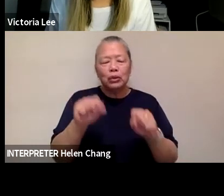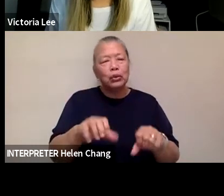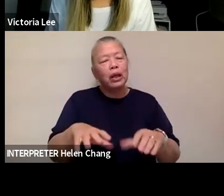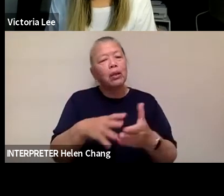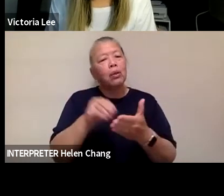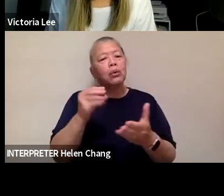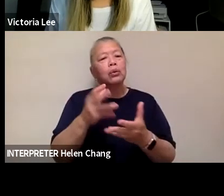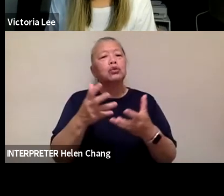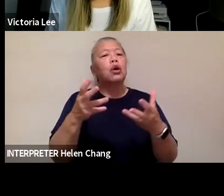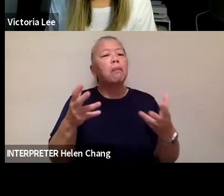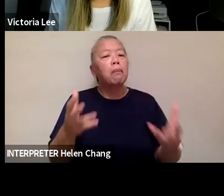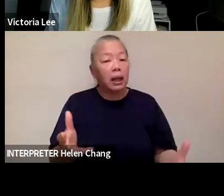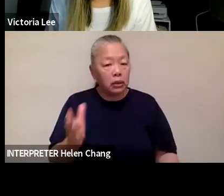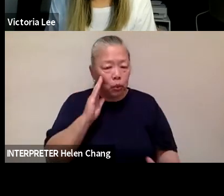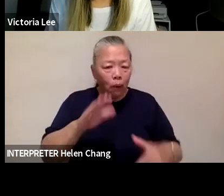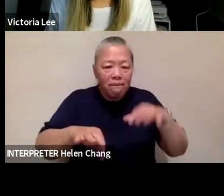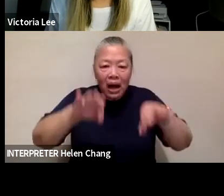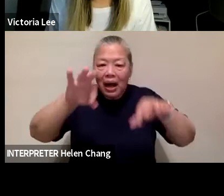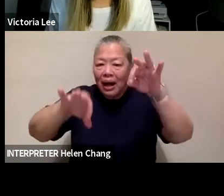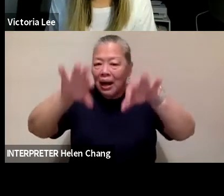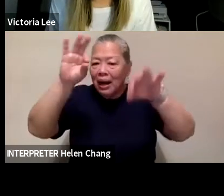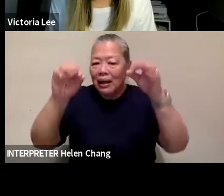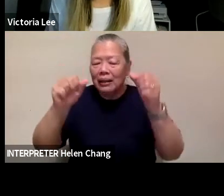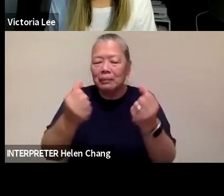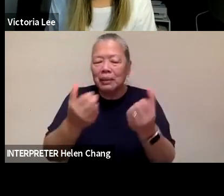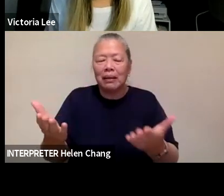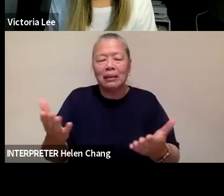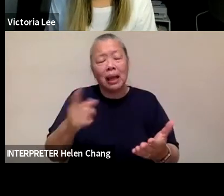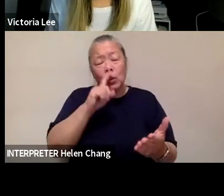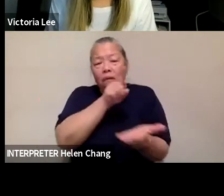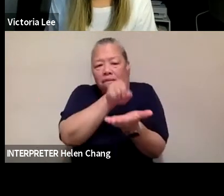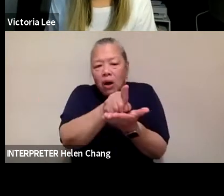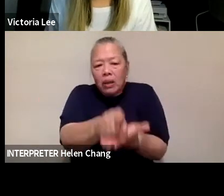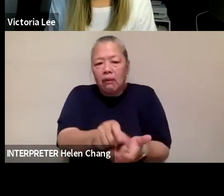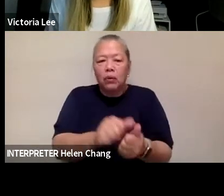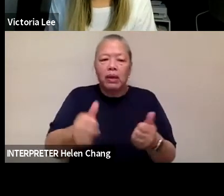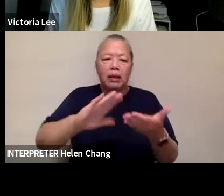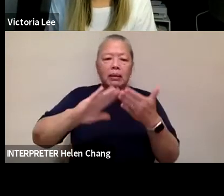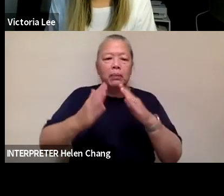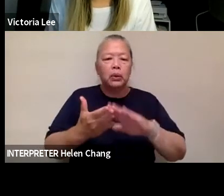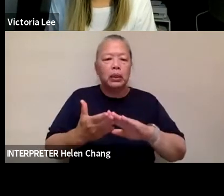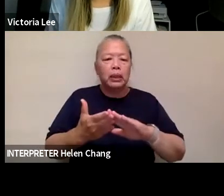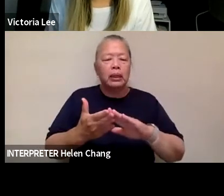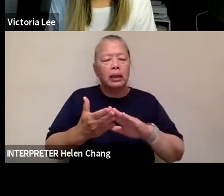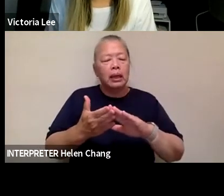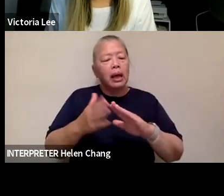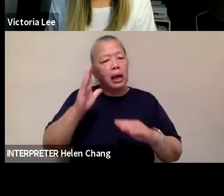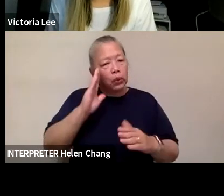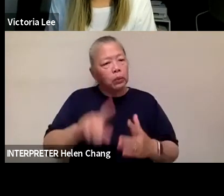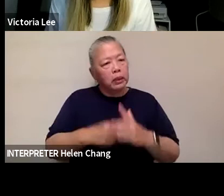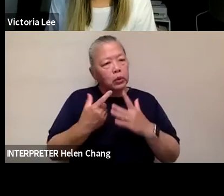And you will fall in love, as I have, again, with the community and appreciate the fact that